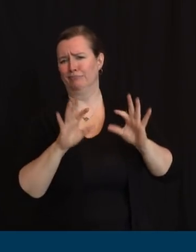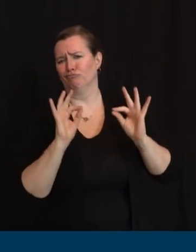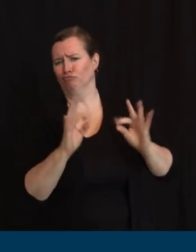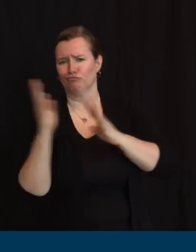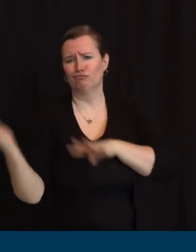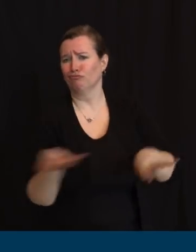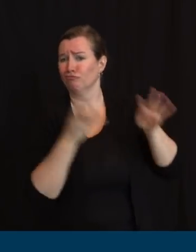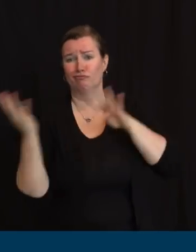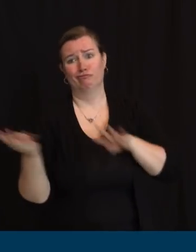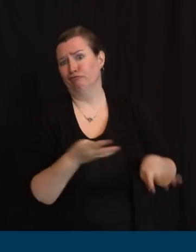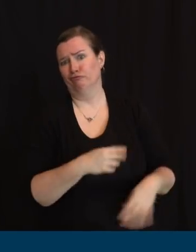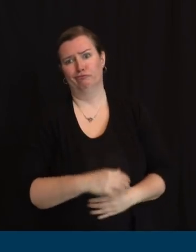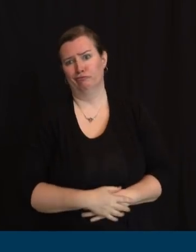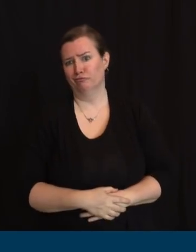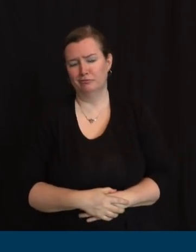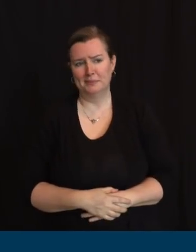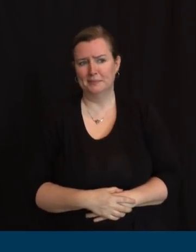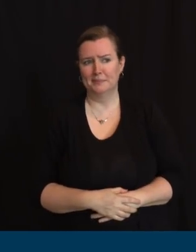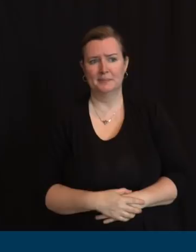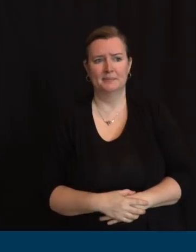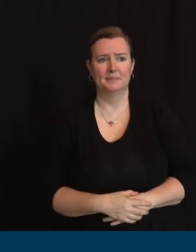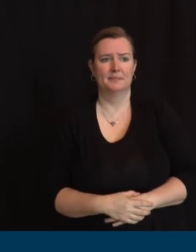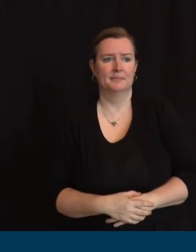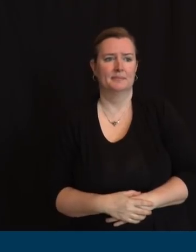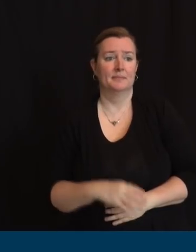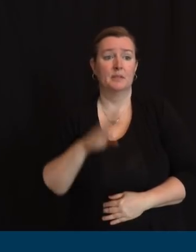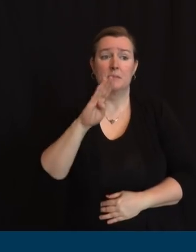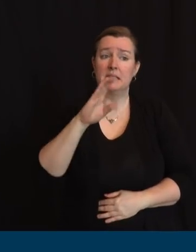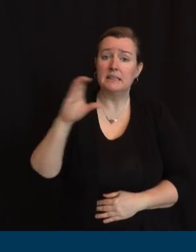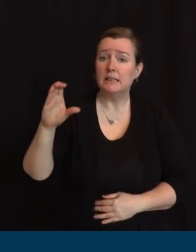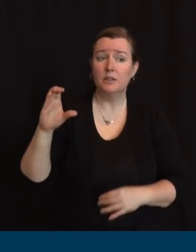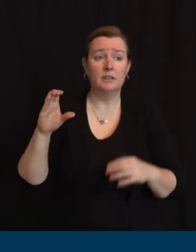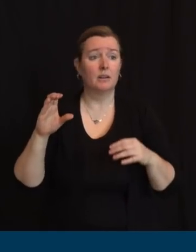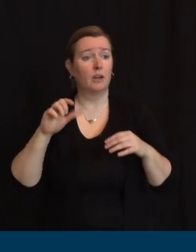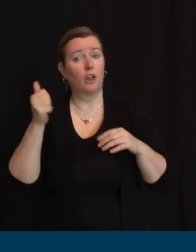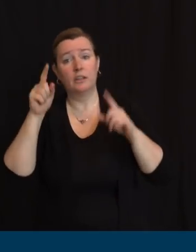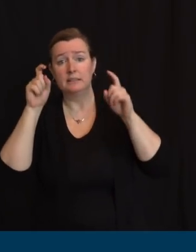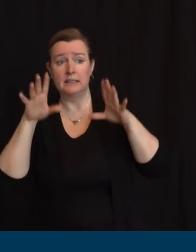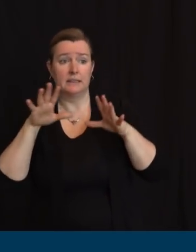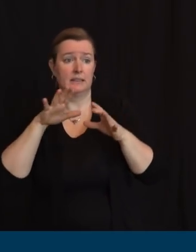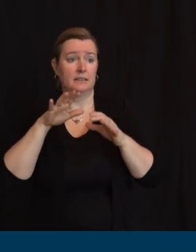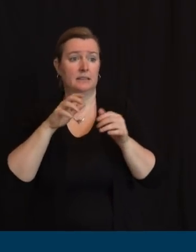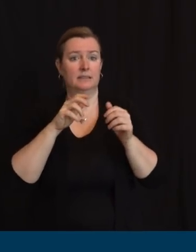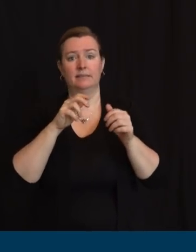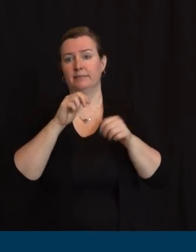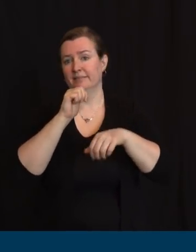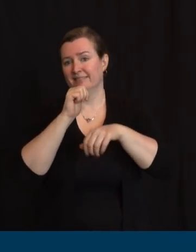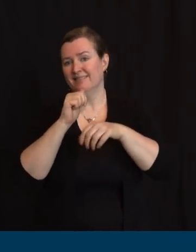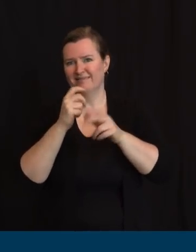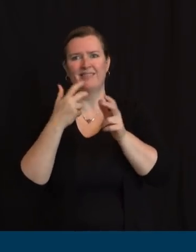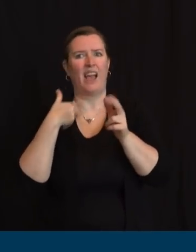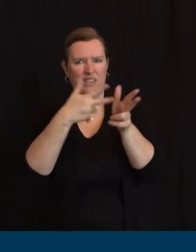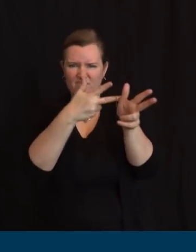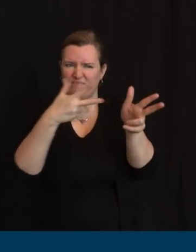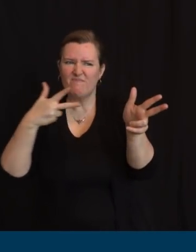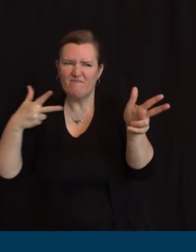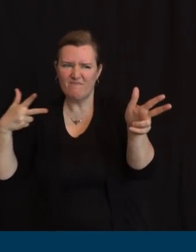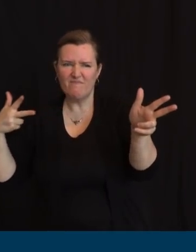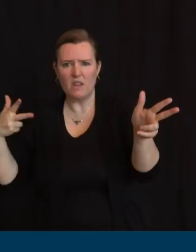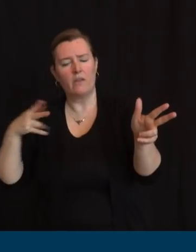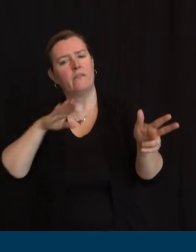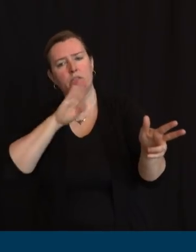I don't blame you. You should be, and so am I. We need more support for testing. Let me say that